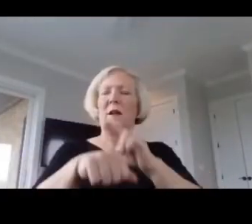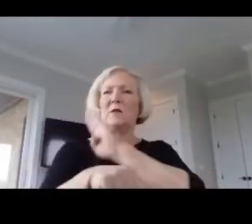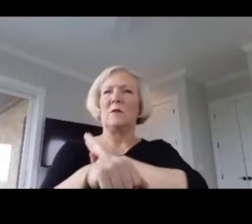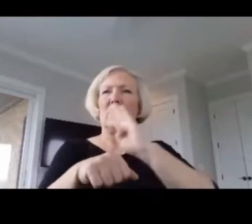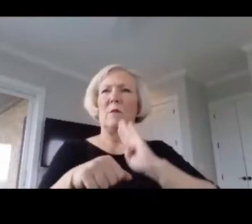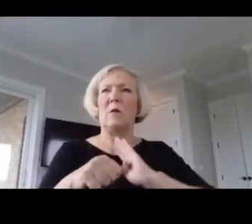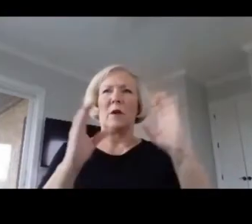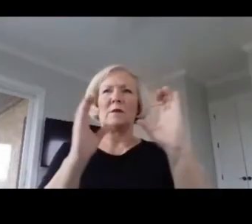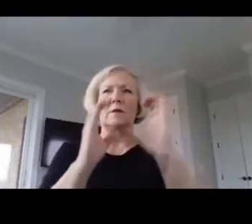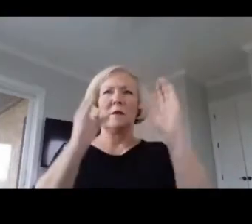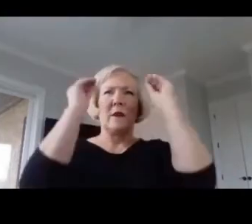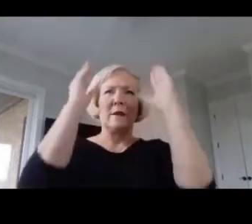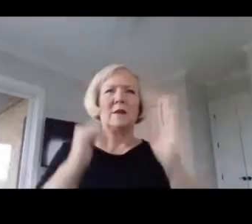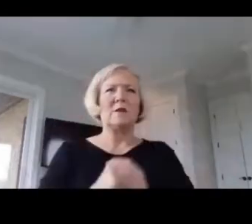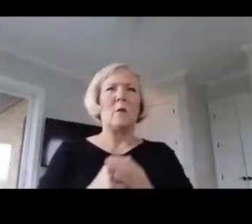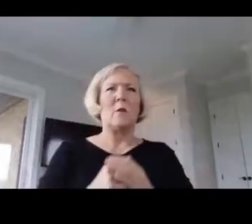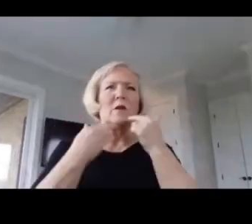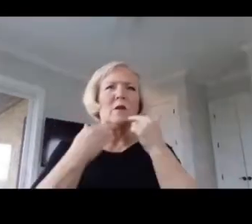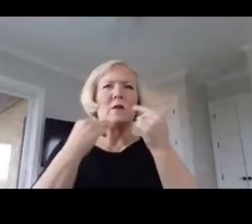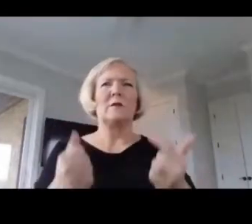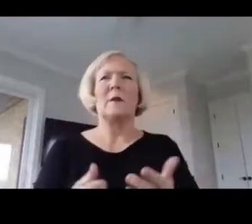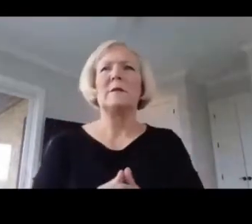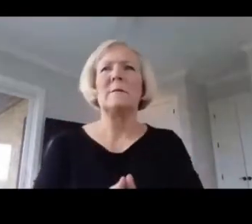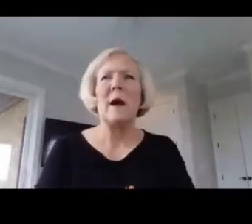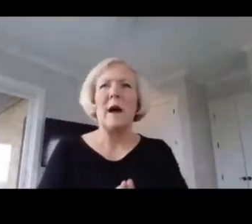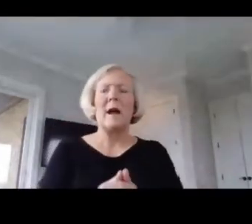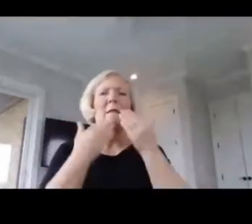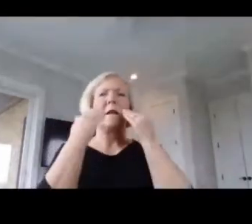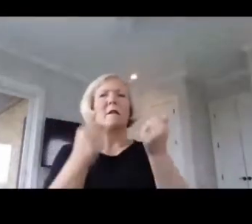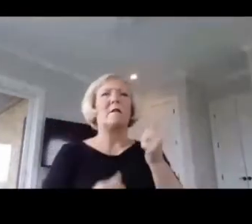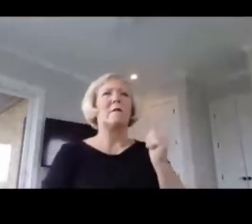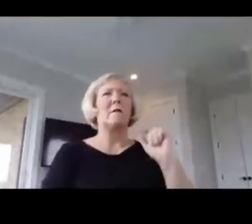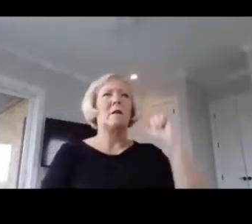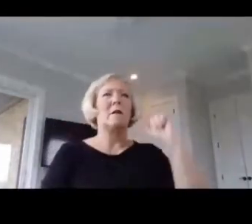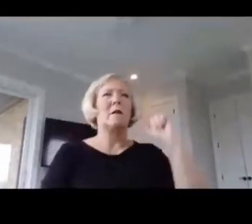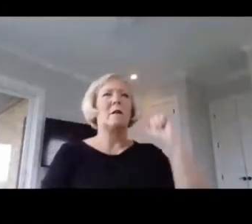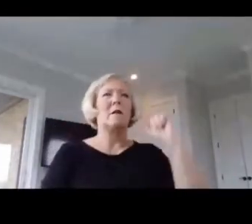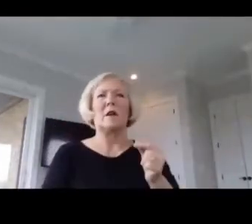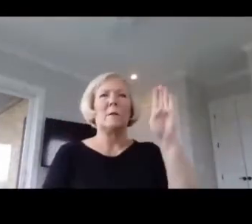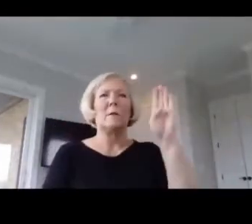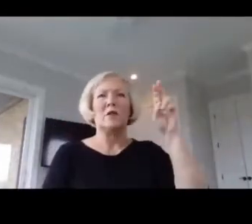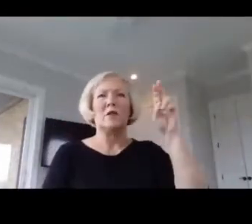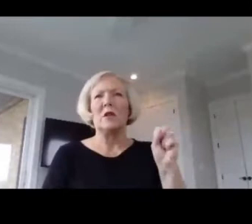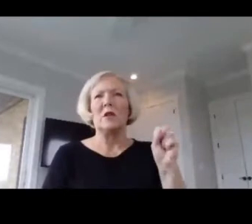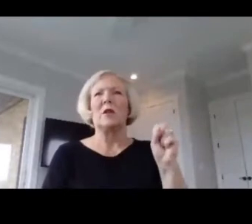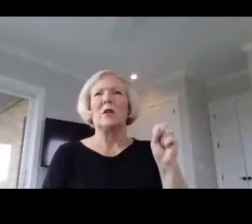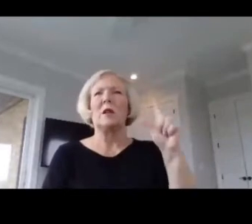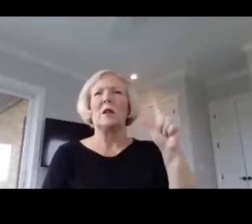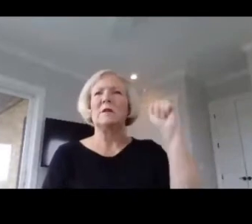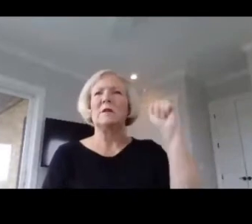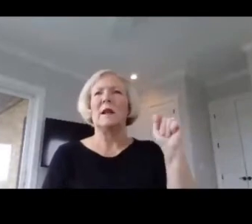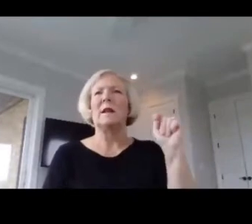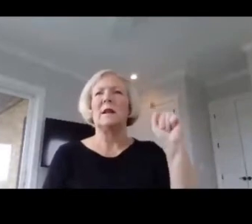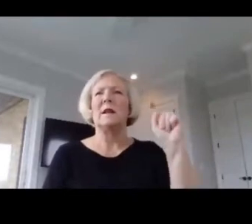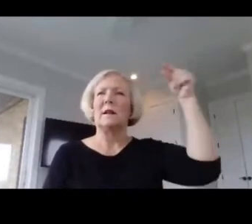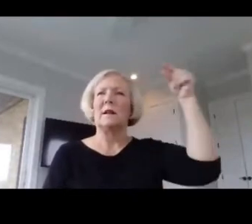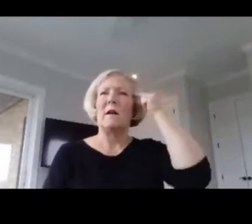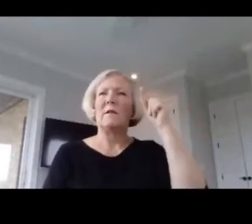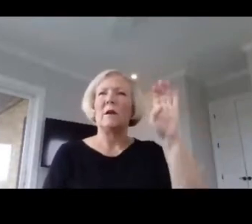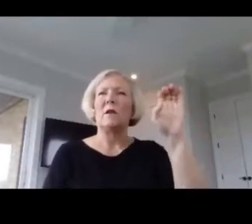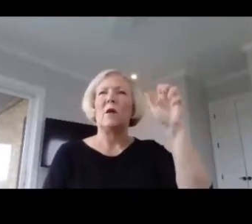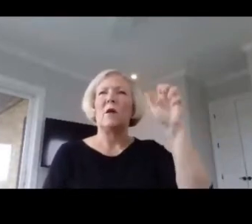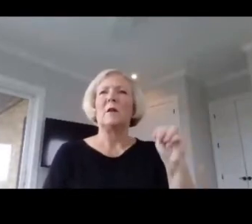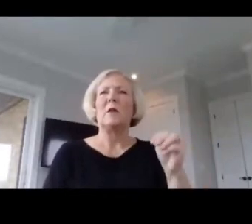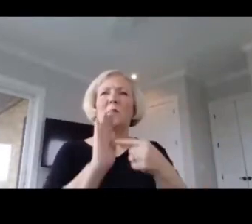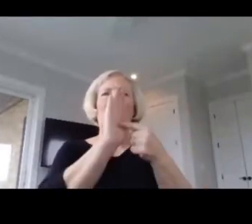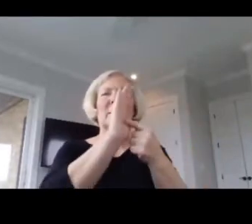express my gratitude to Governor Brashear, Lieutenant Governor Coleman, Representative James Tifton of